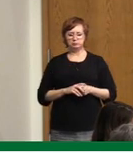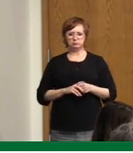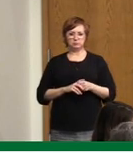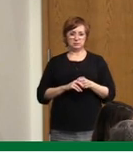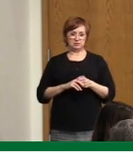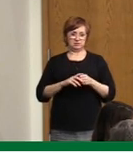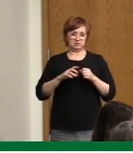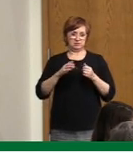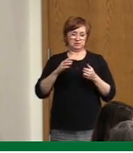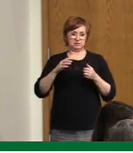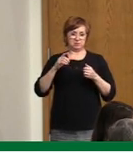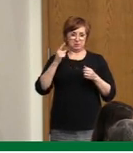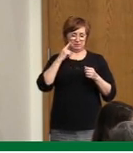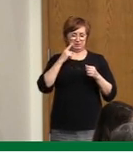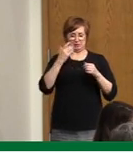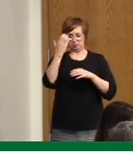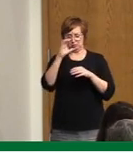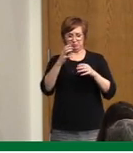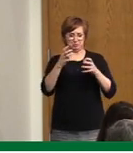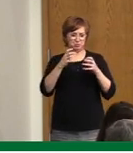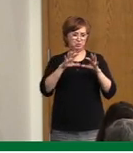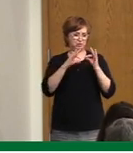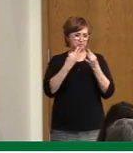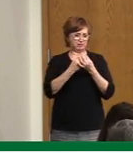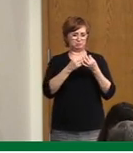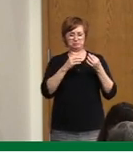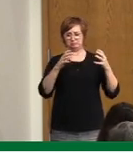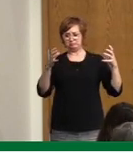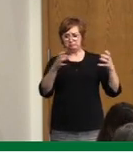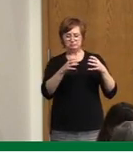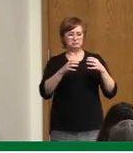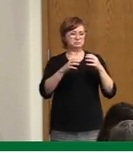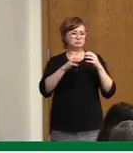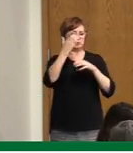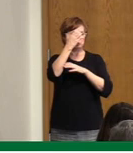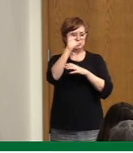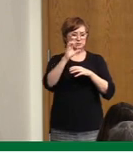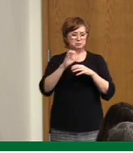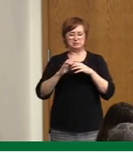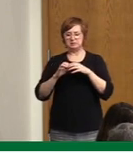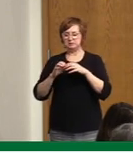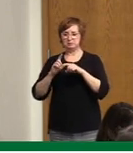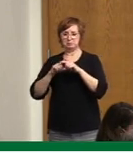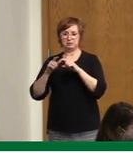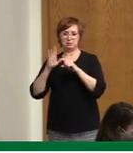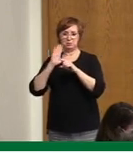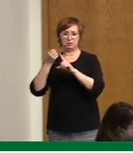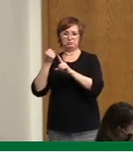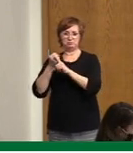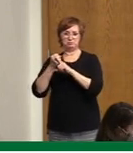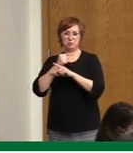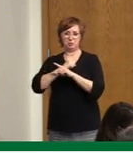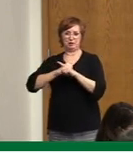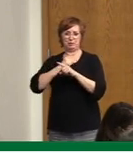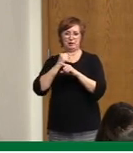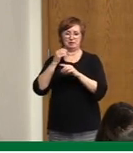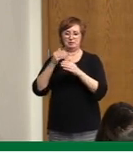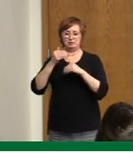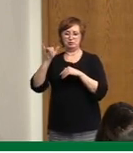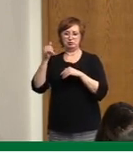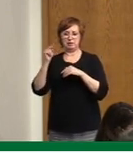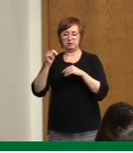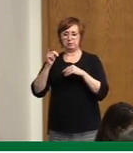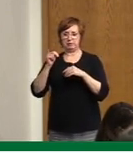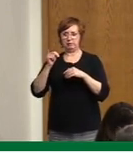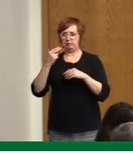rebound in January. So the greed is where we want to be. We really don't want to be where the orange is. And the other